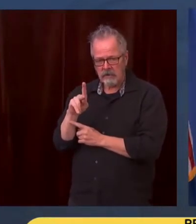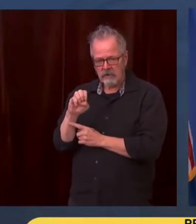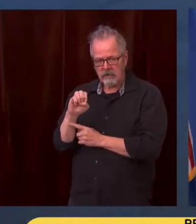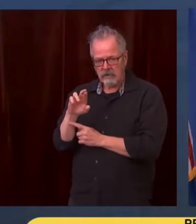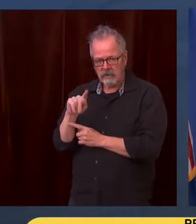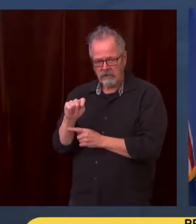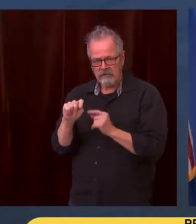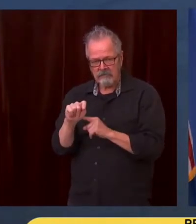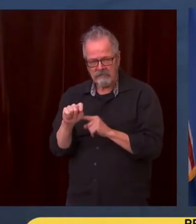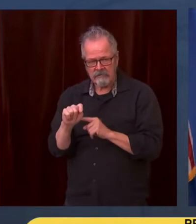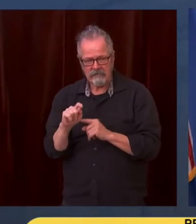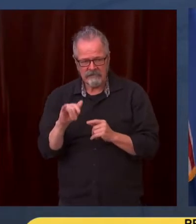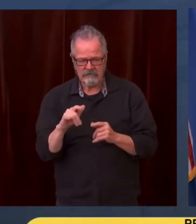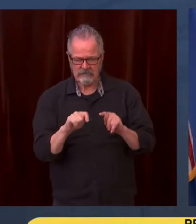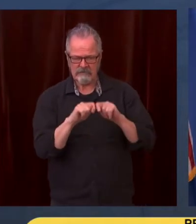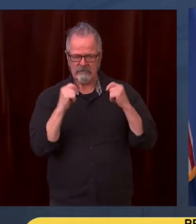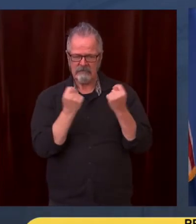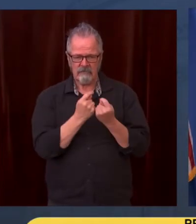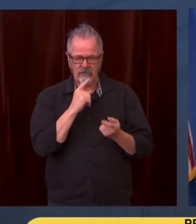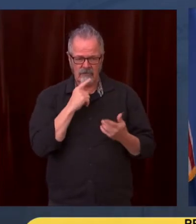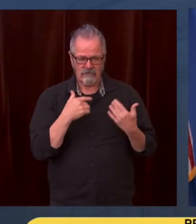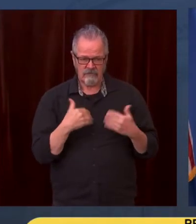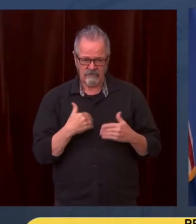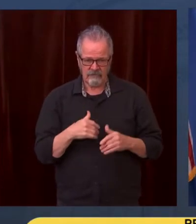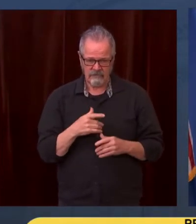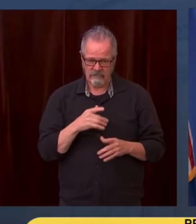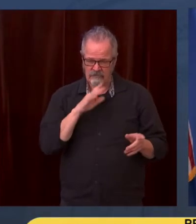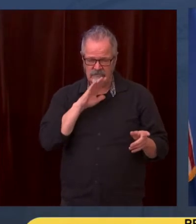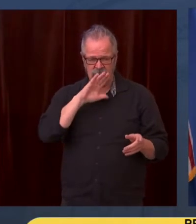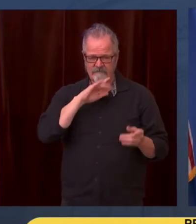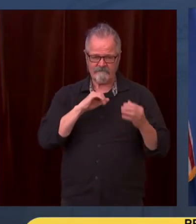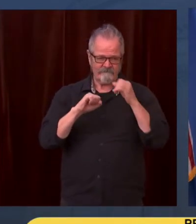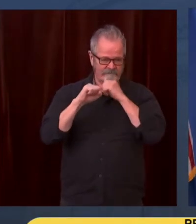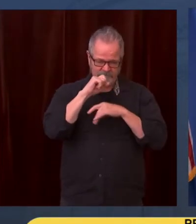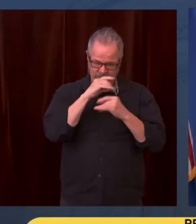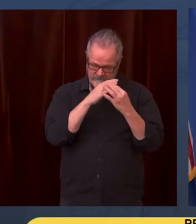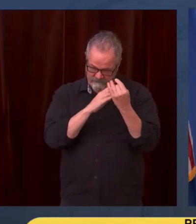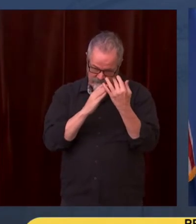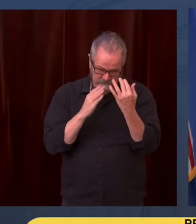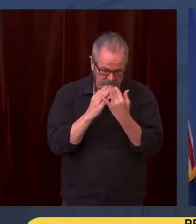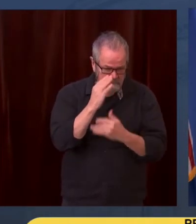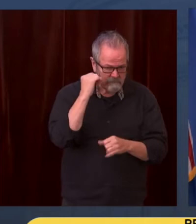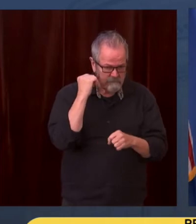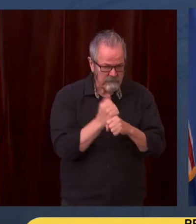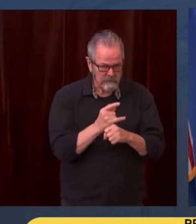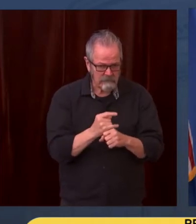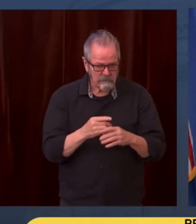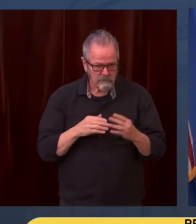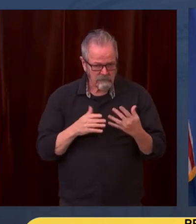lot of adversity during their season and had a great Apple Cup. We want to look forward to Kaylin DeBoer's